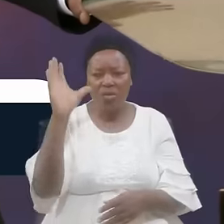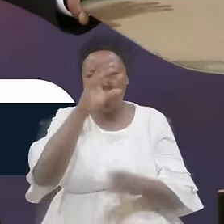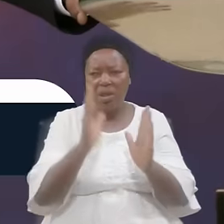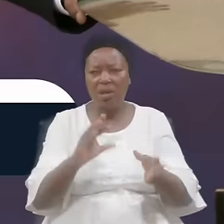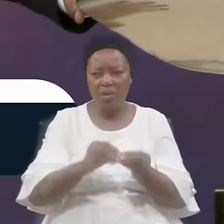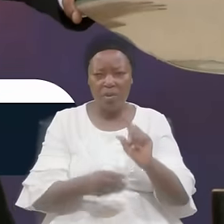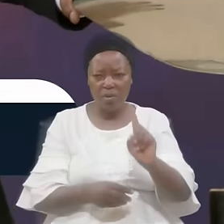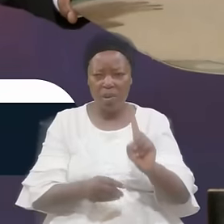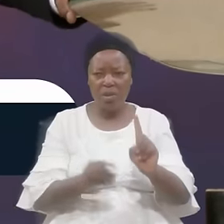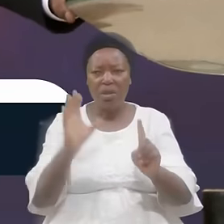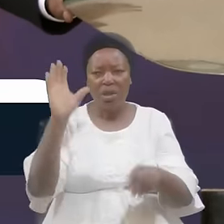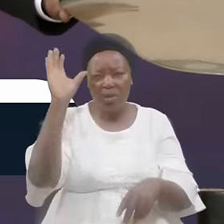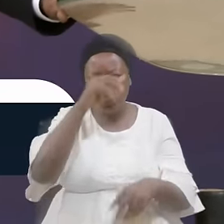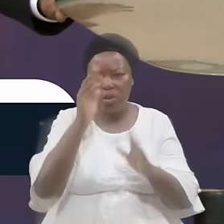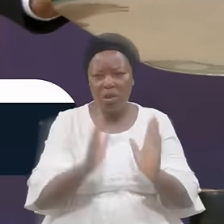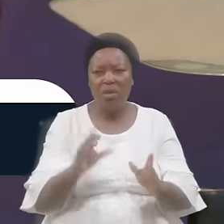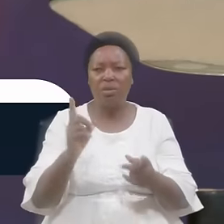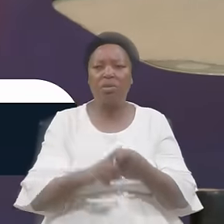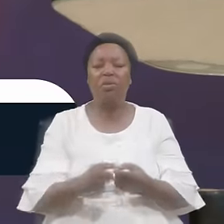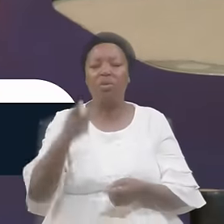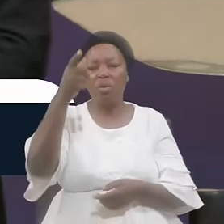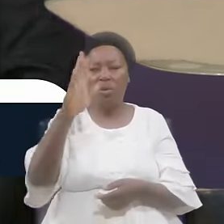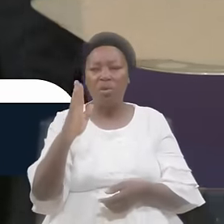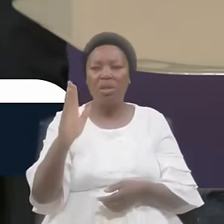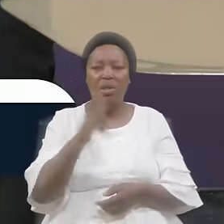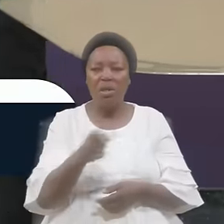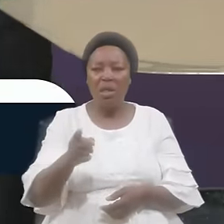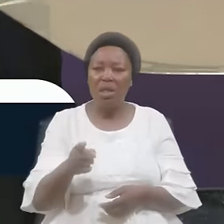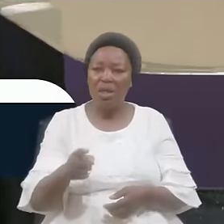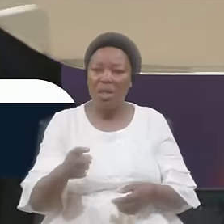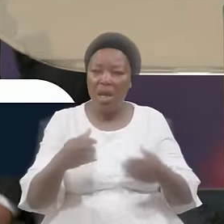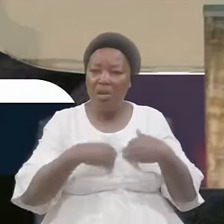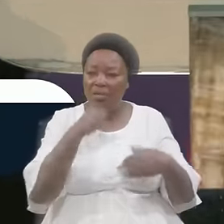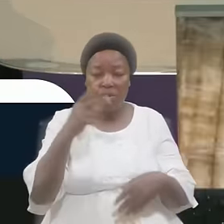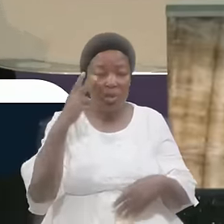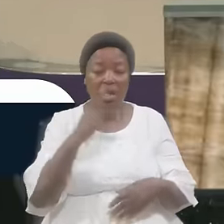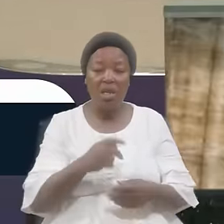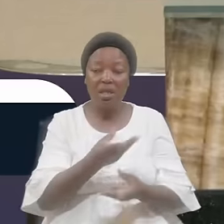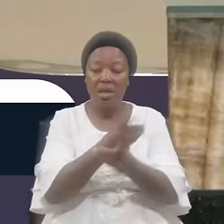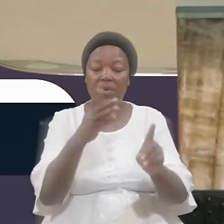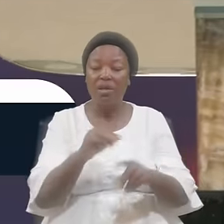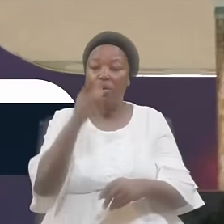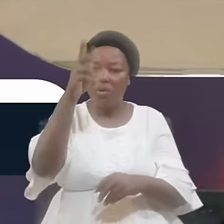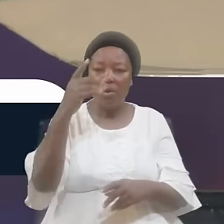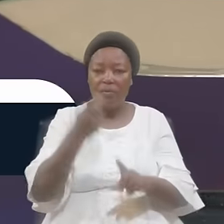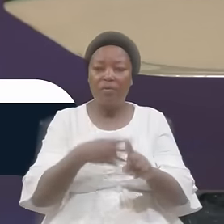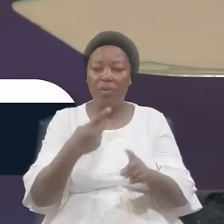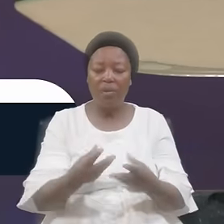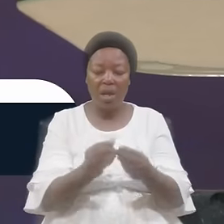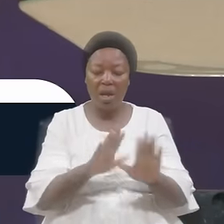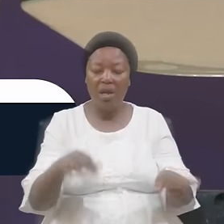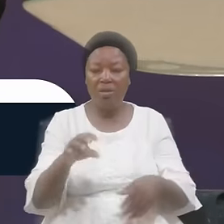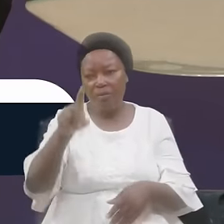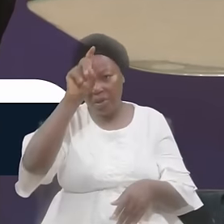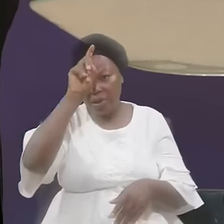Strangers to God They have not seen In the deliverance In Of God From the land Of Egypt